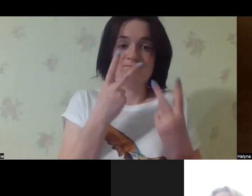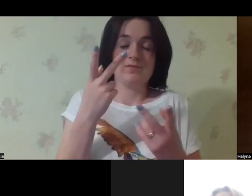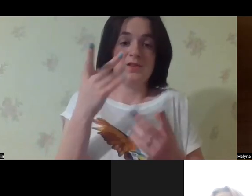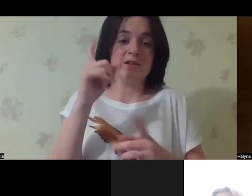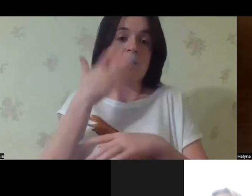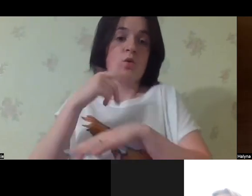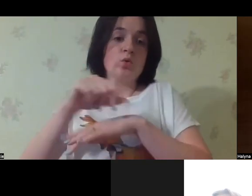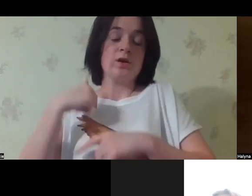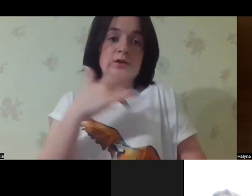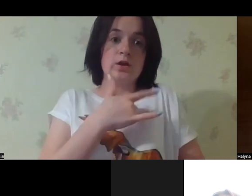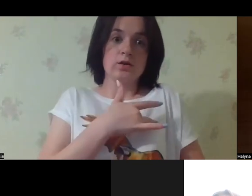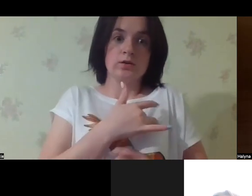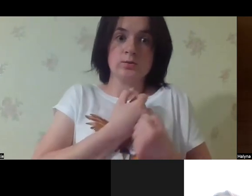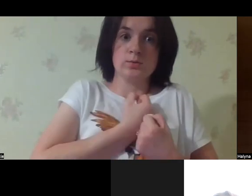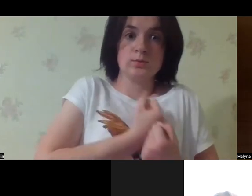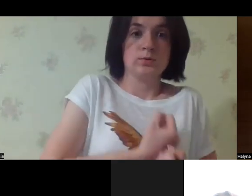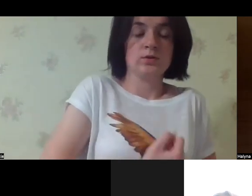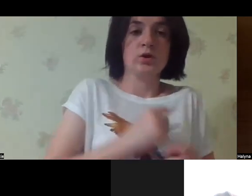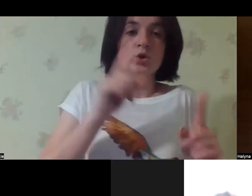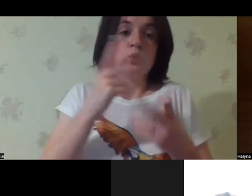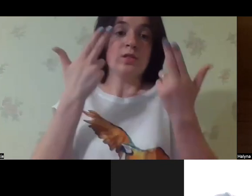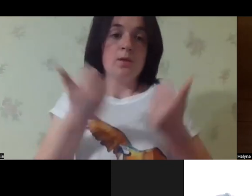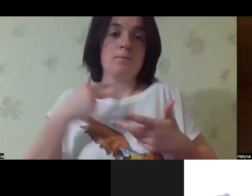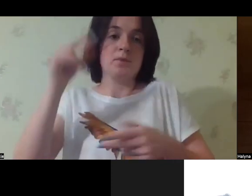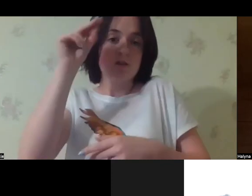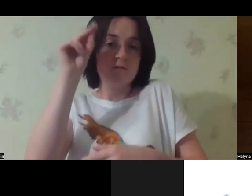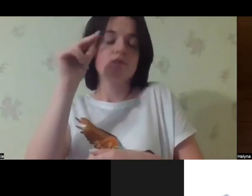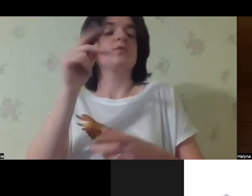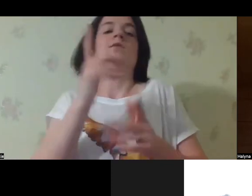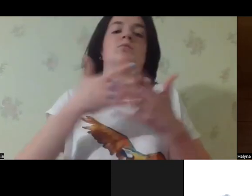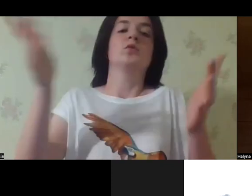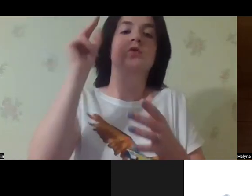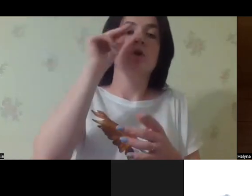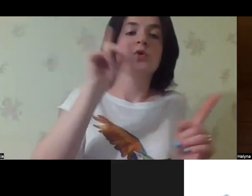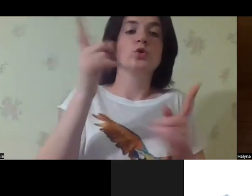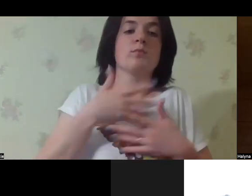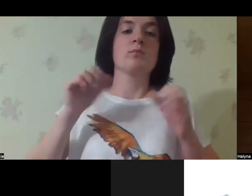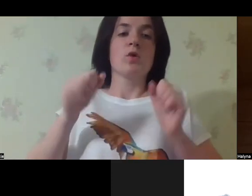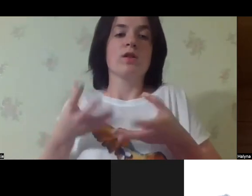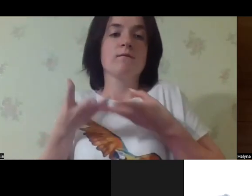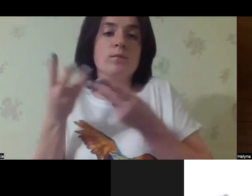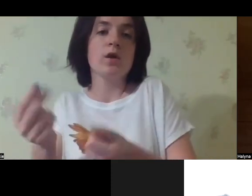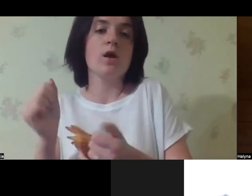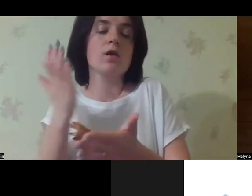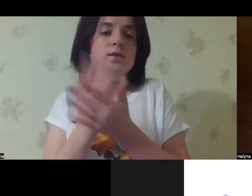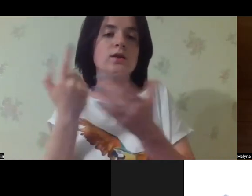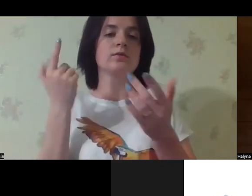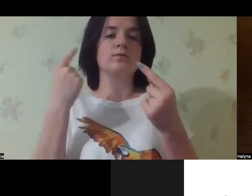I am watching it all from another country and my heart is tearing apart.